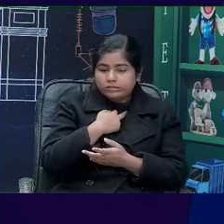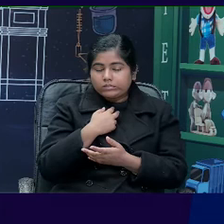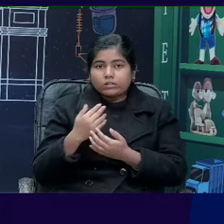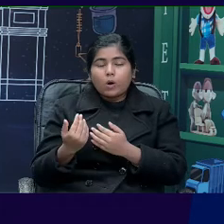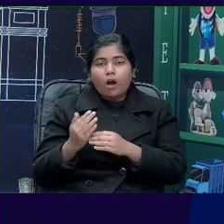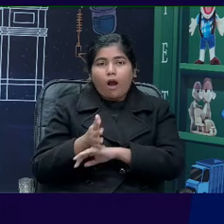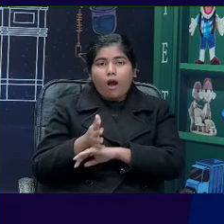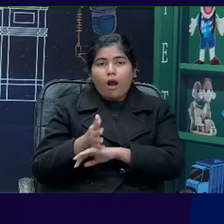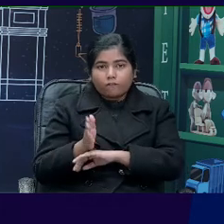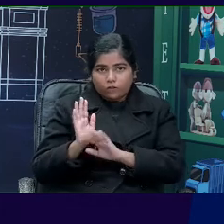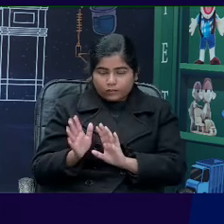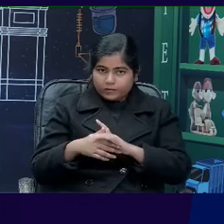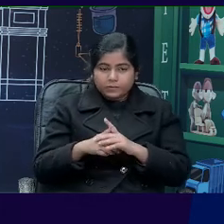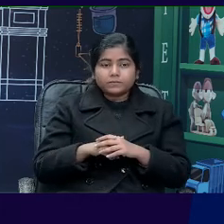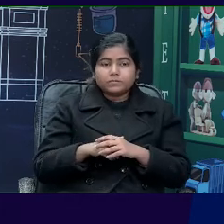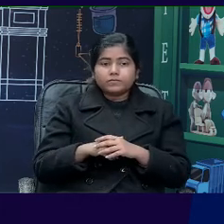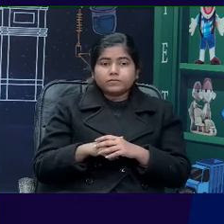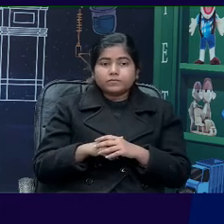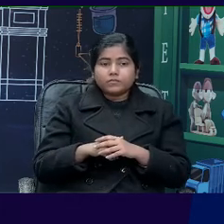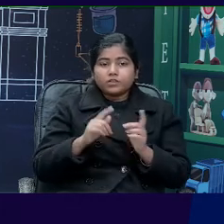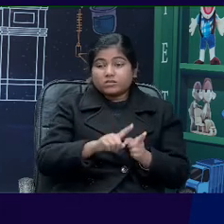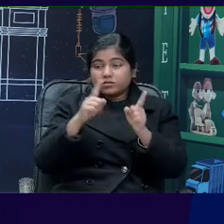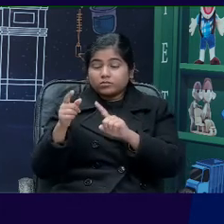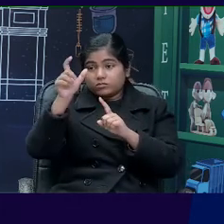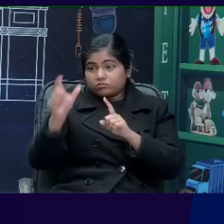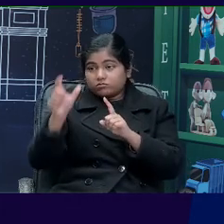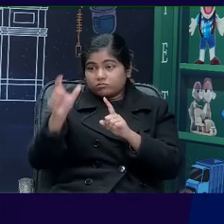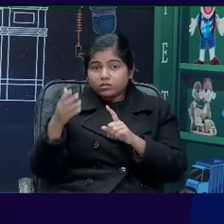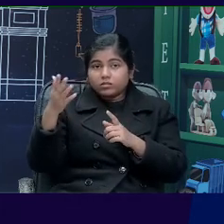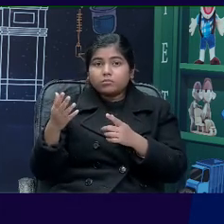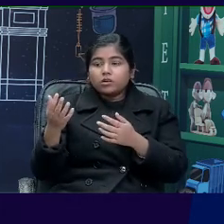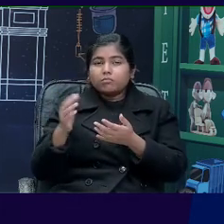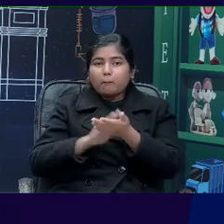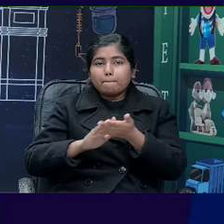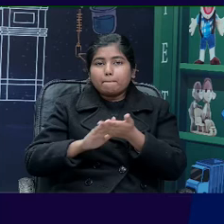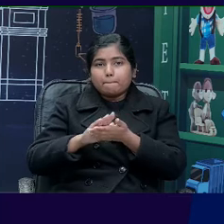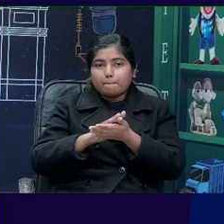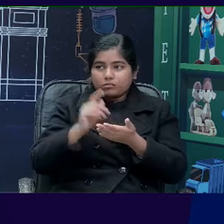who are visually impaired in our classes can also have access to this new vocabulary.